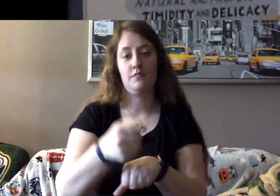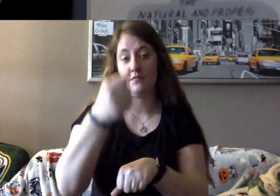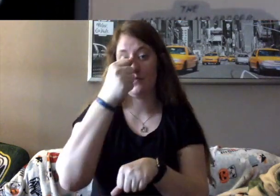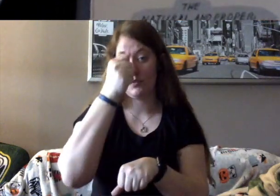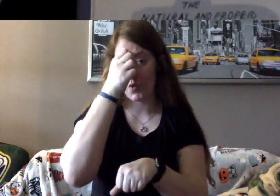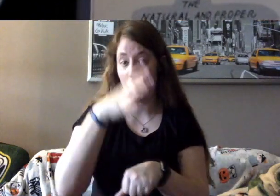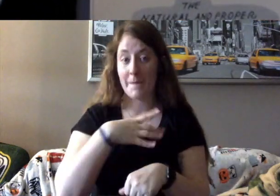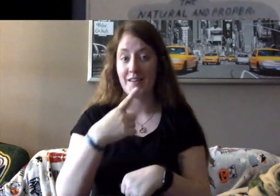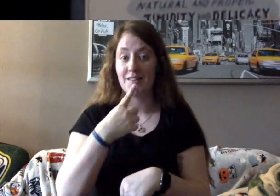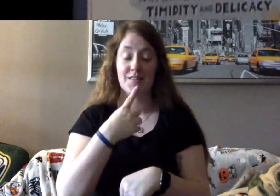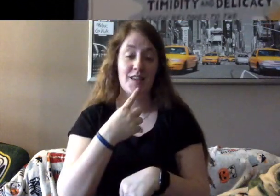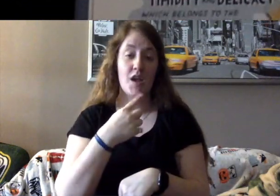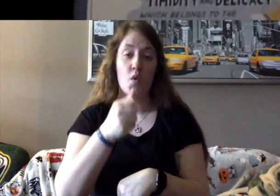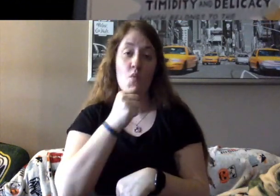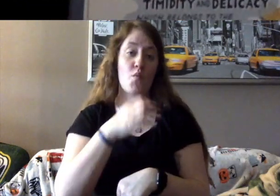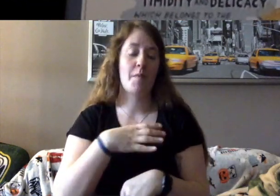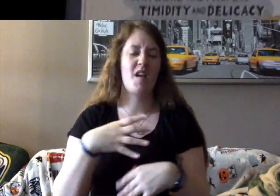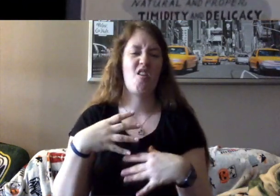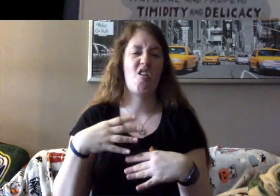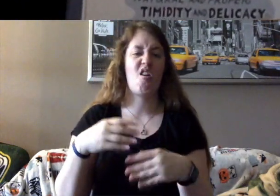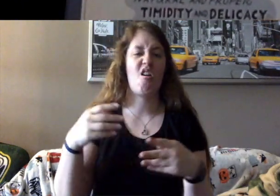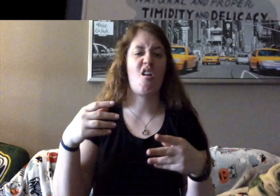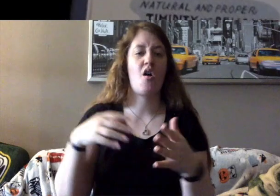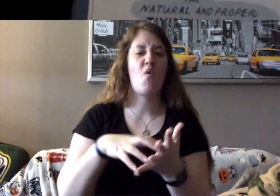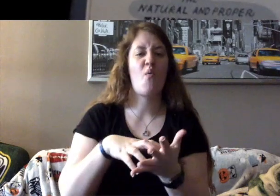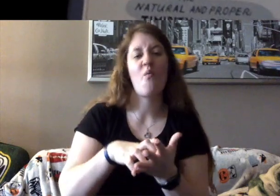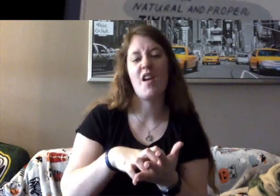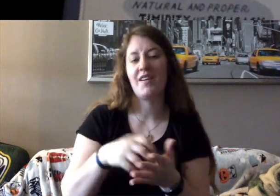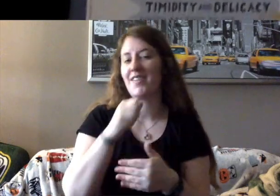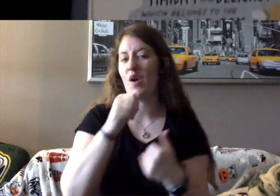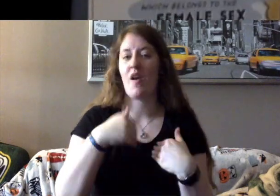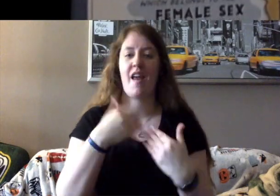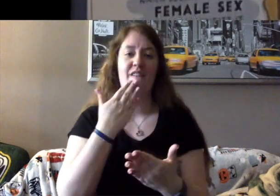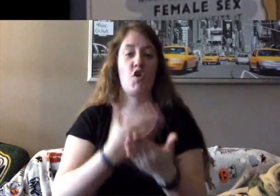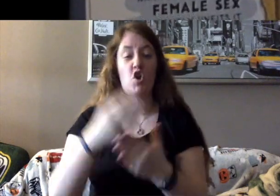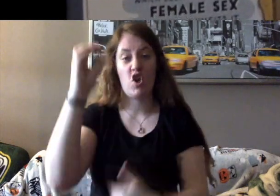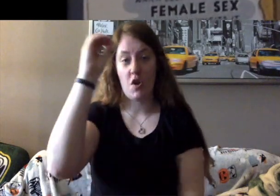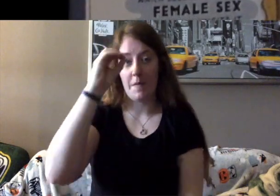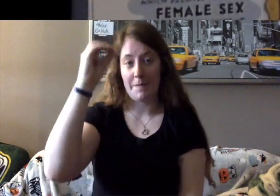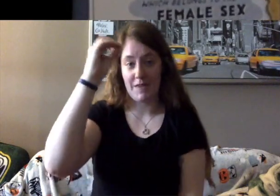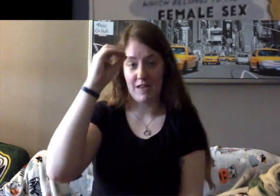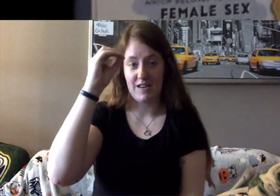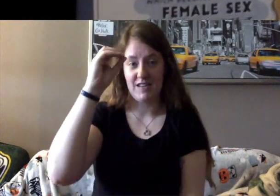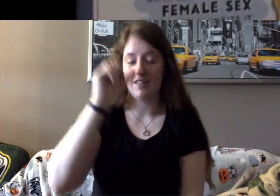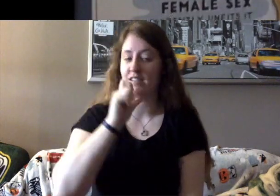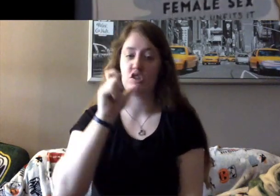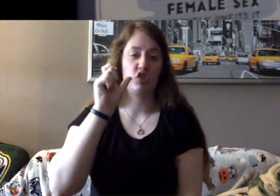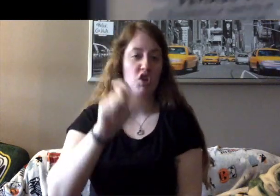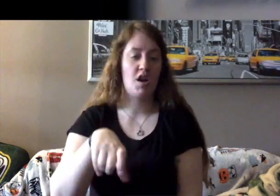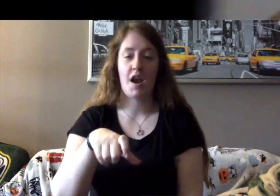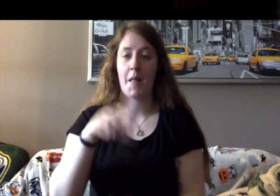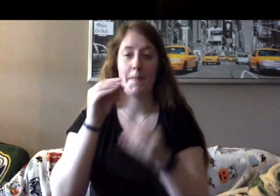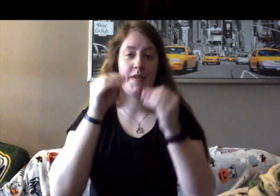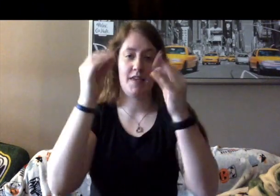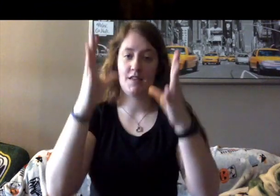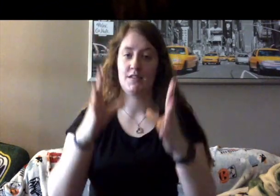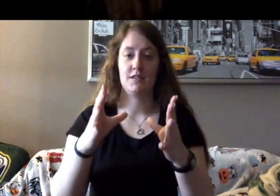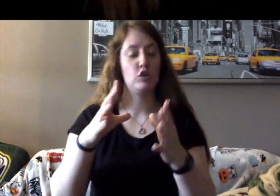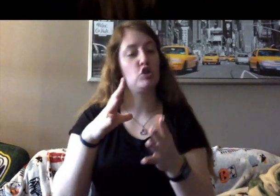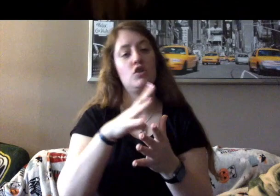too weak. Women don't have very good opinions. They shouldn't be the ones making important decisions.